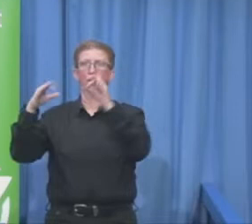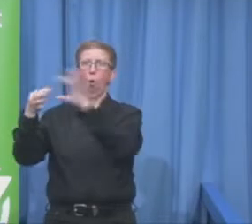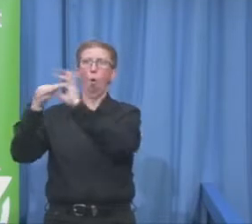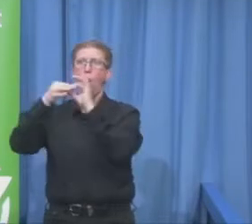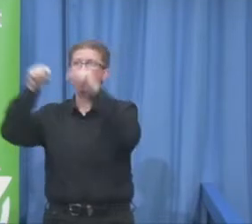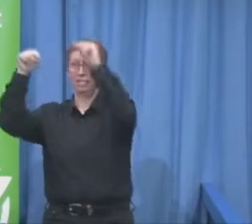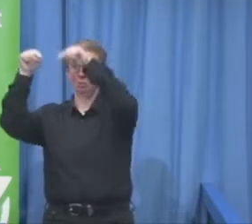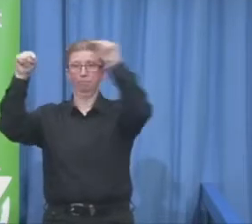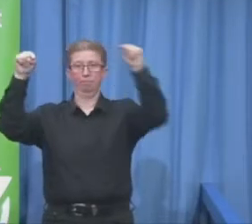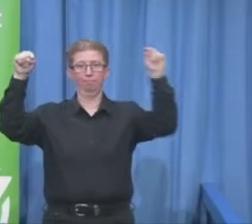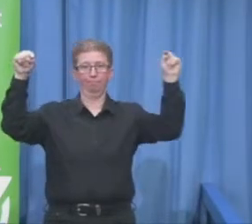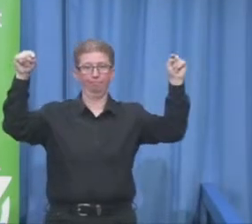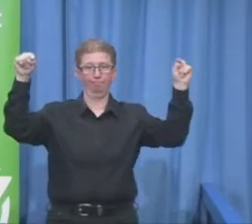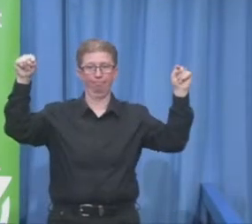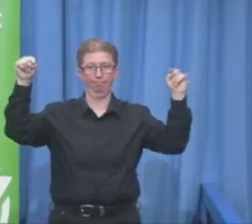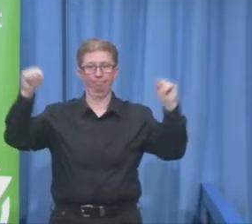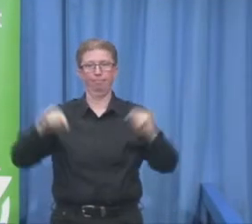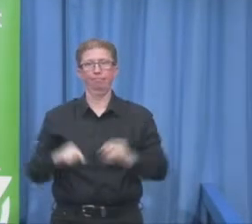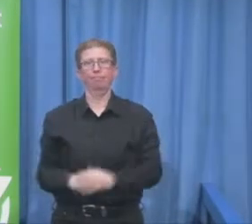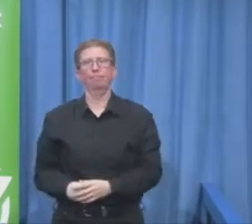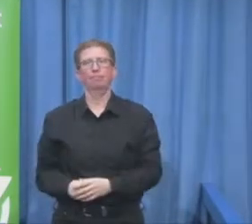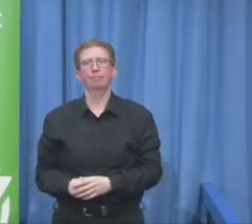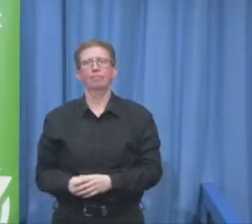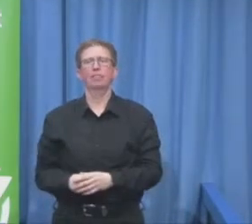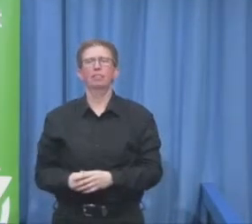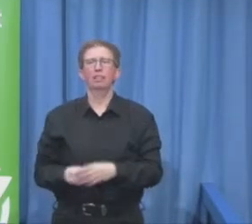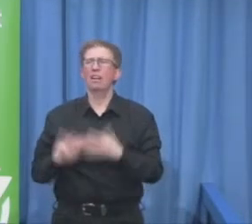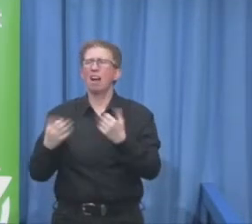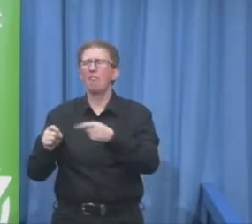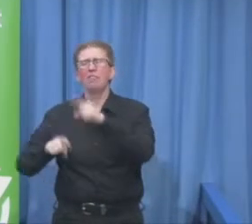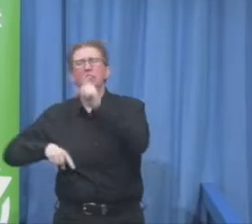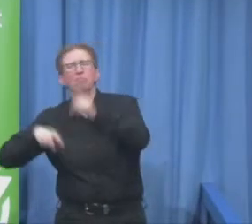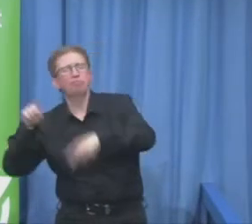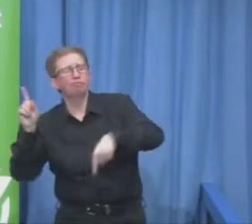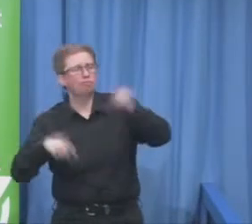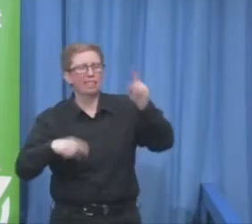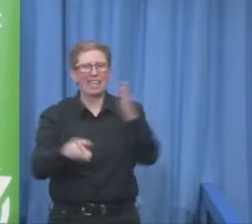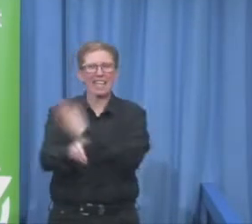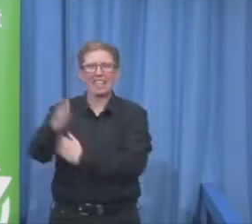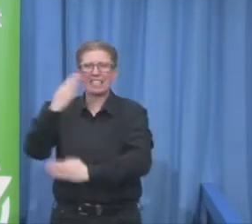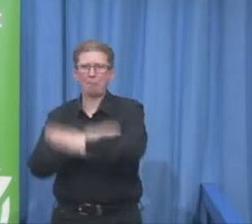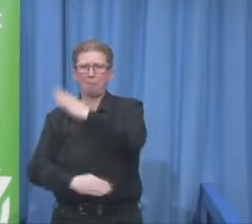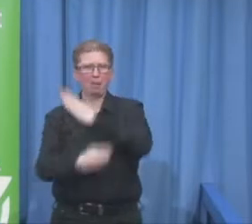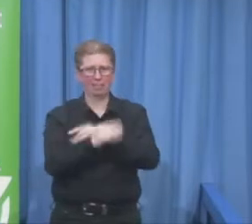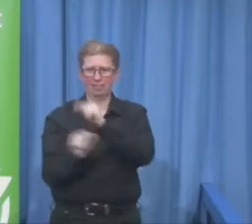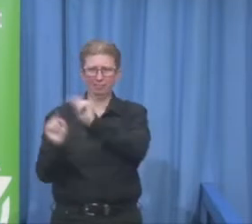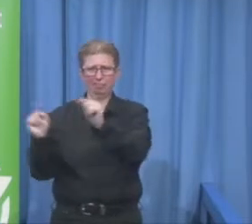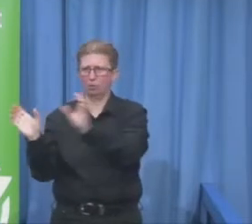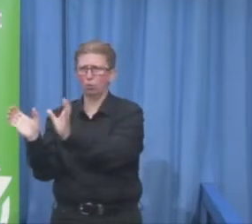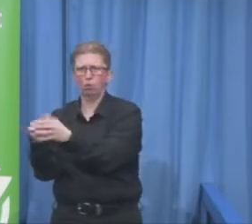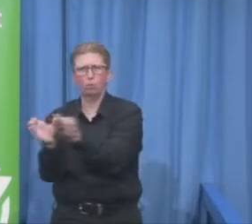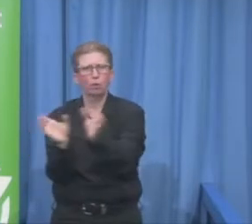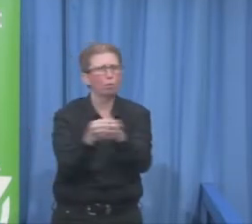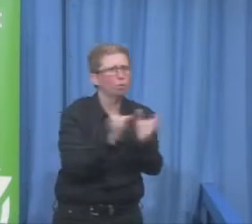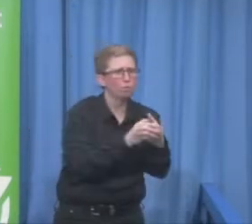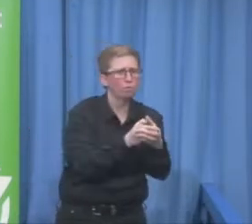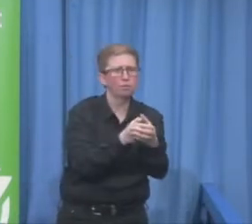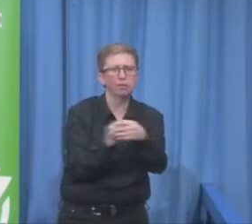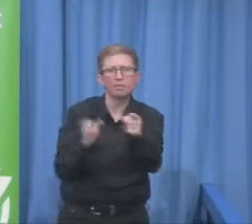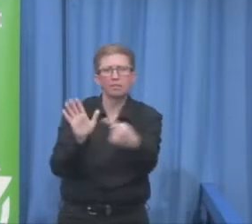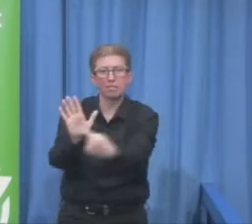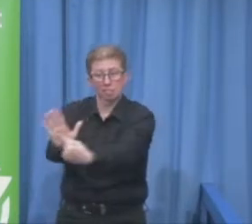with disabilities, different disabilities which gives us a So a new basis for analysing a new aspects of the